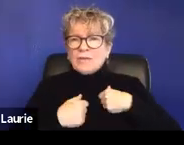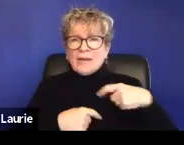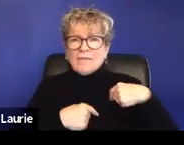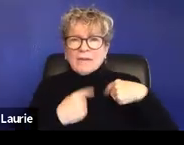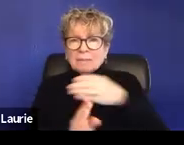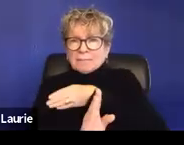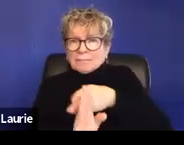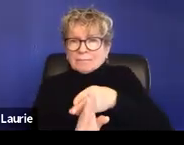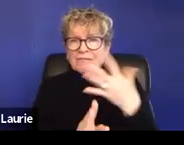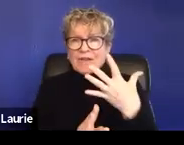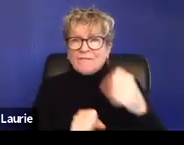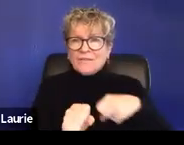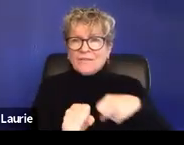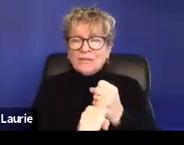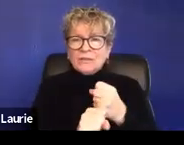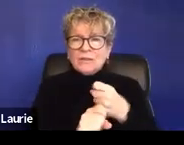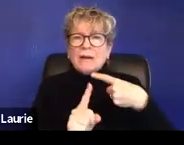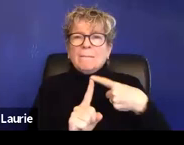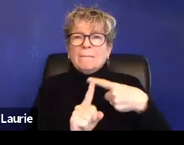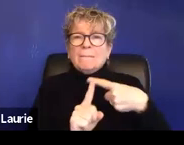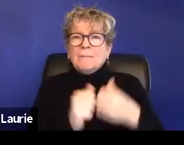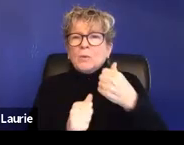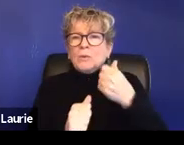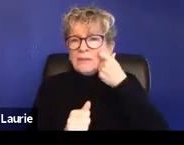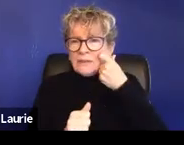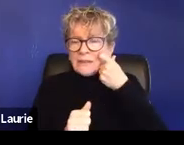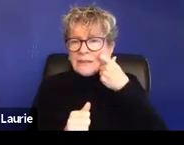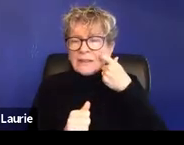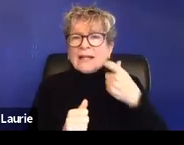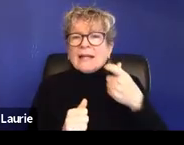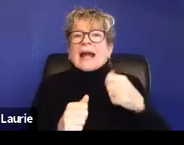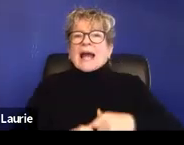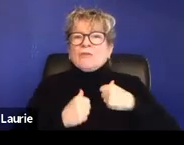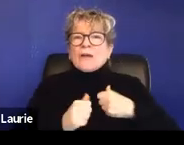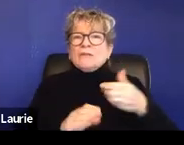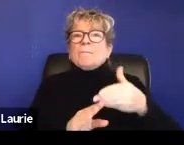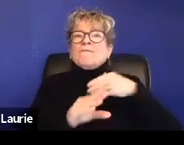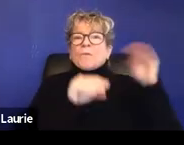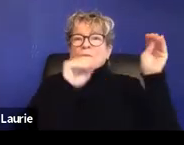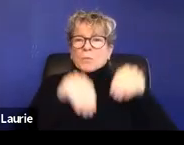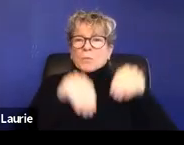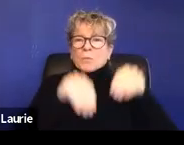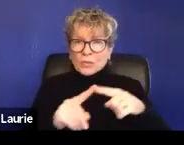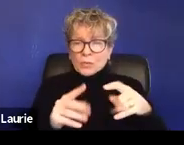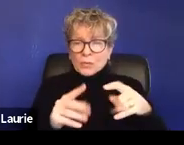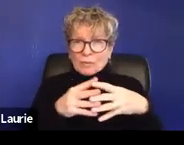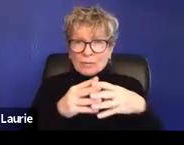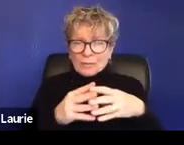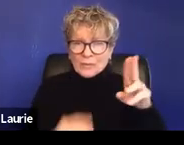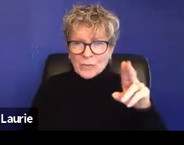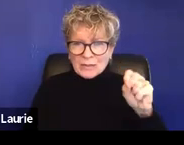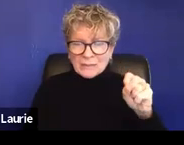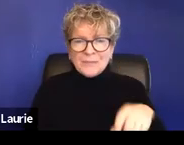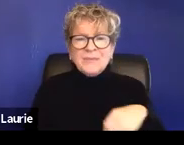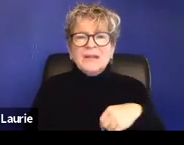years and the last address that you lived in outside of the U.S. So things like that actually can take a little